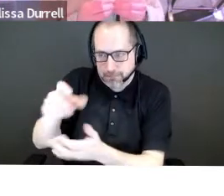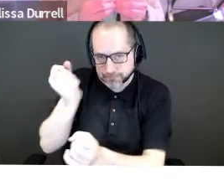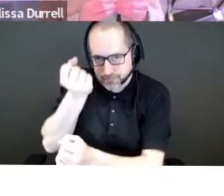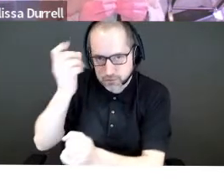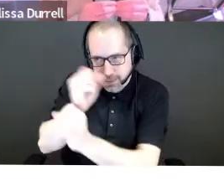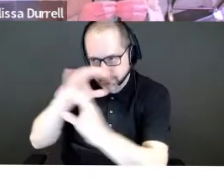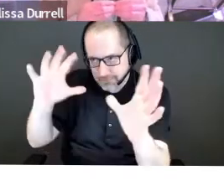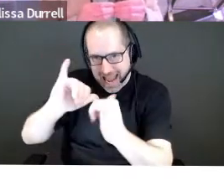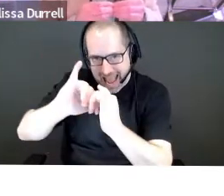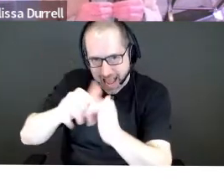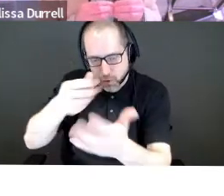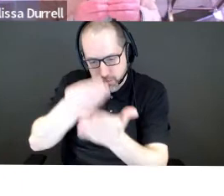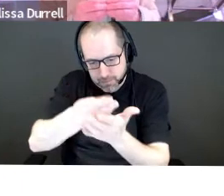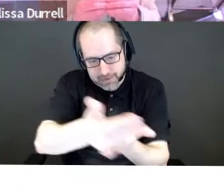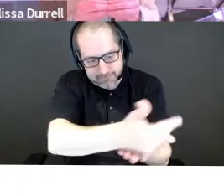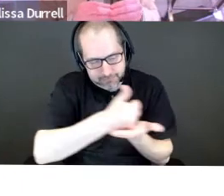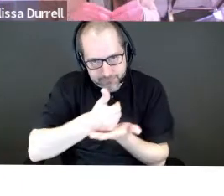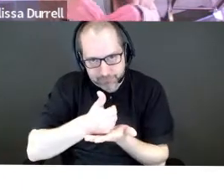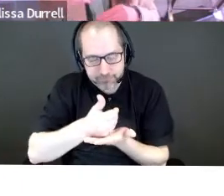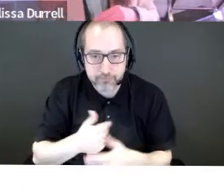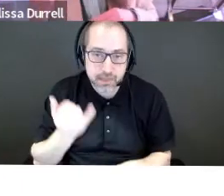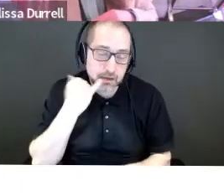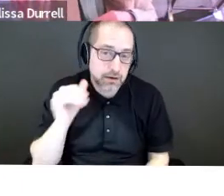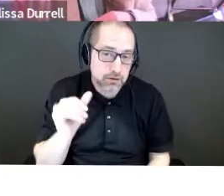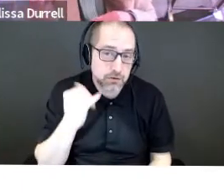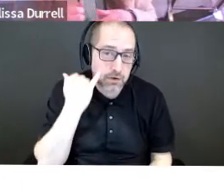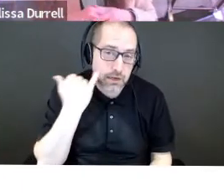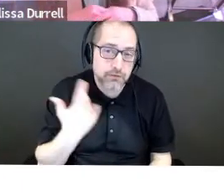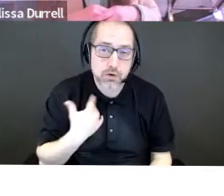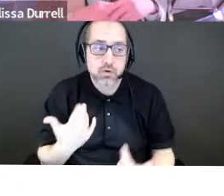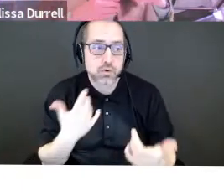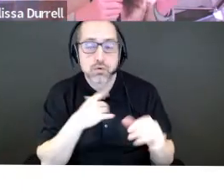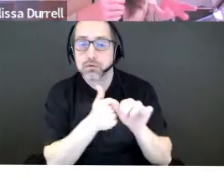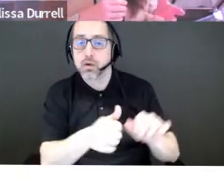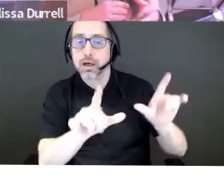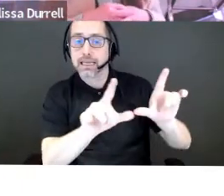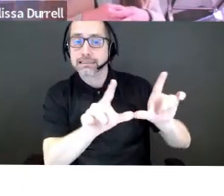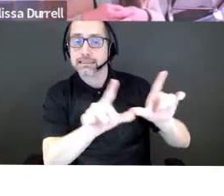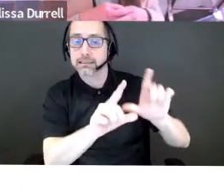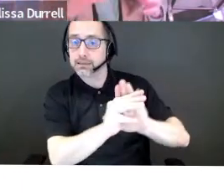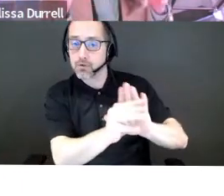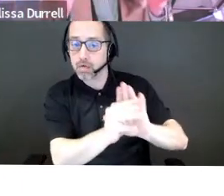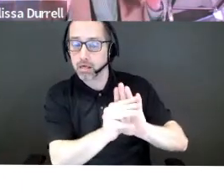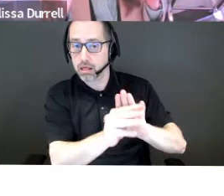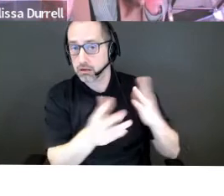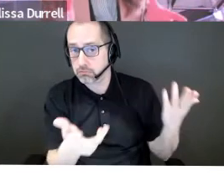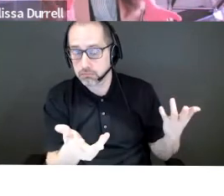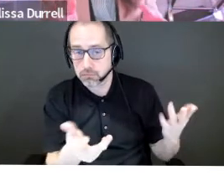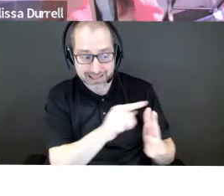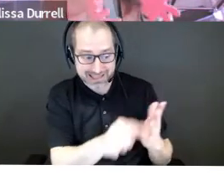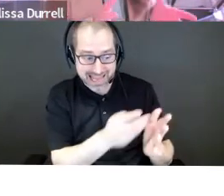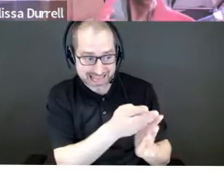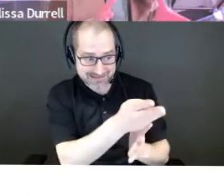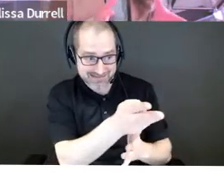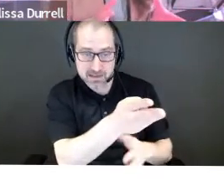Uh, also too, if you're pointing to a couple of, you know, if you're looking at a licensing model or something along those lines, you don't necessarily have to